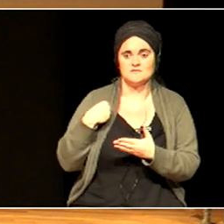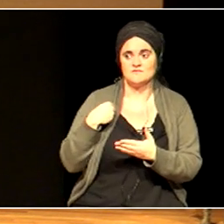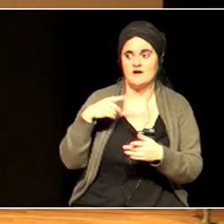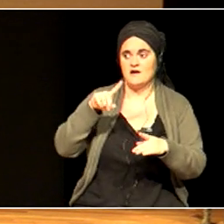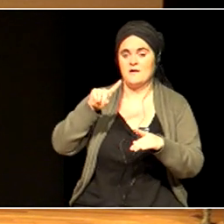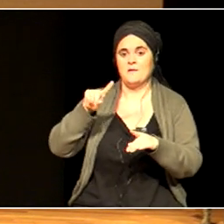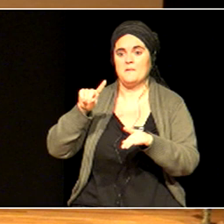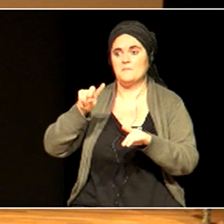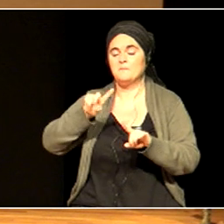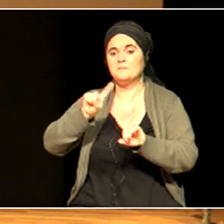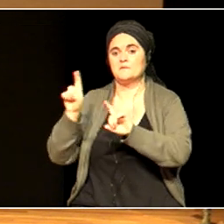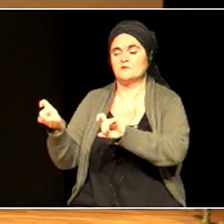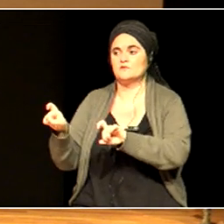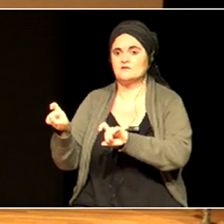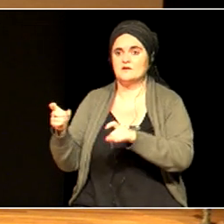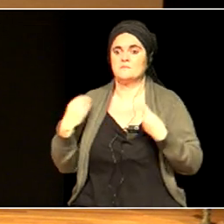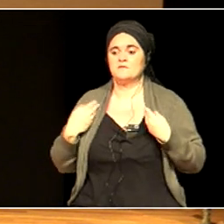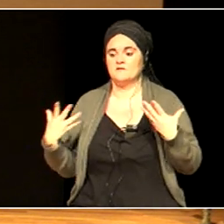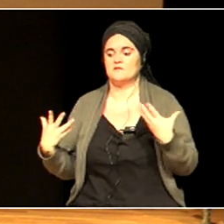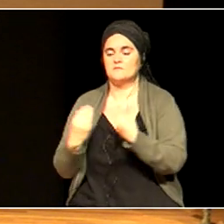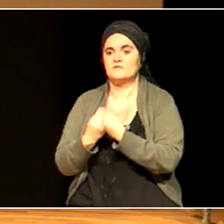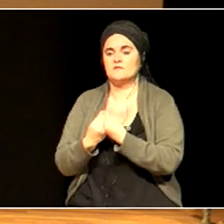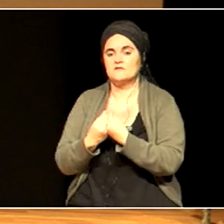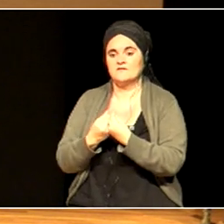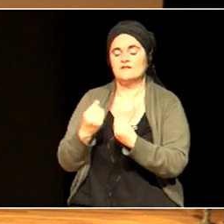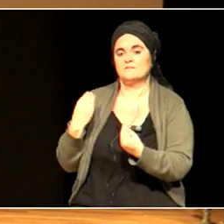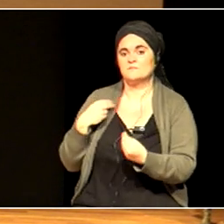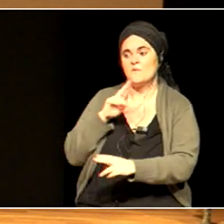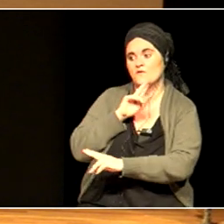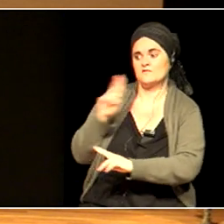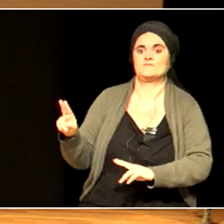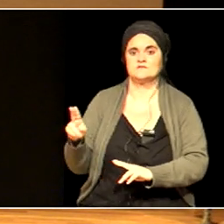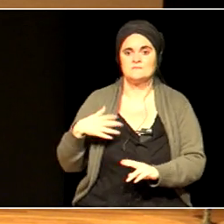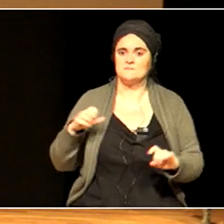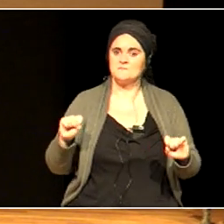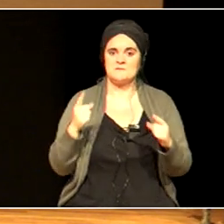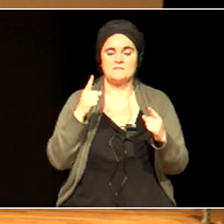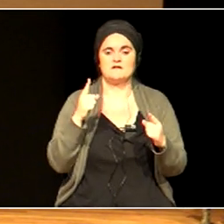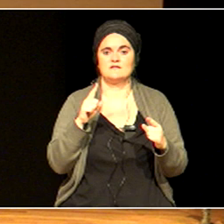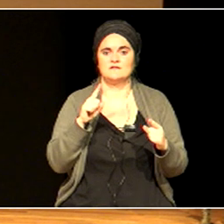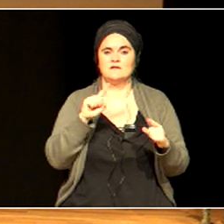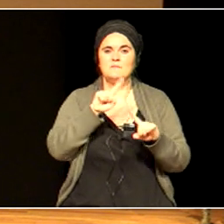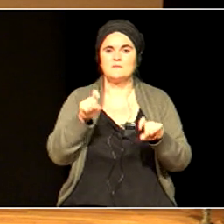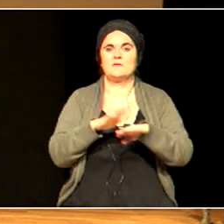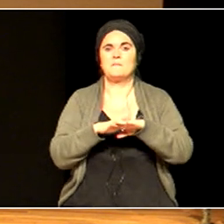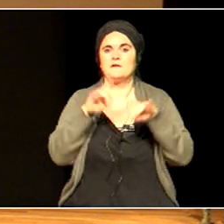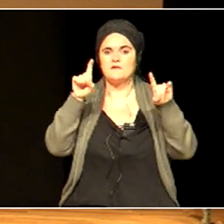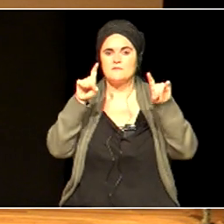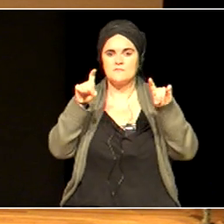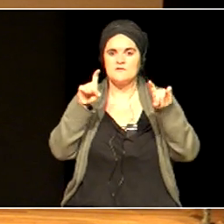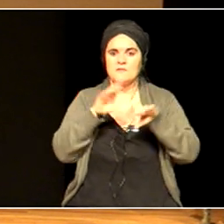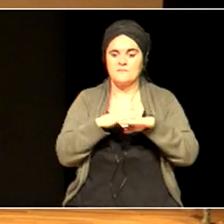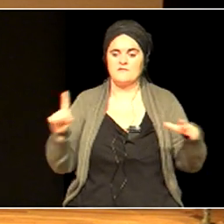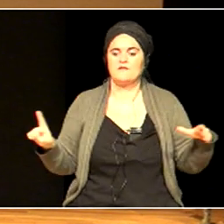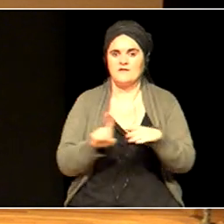first fundamental question for education and for understanding inclusion. How should we